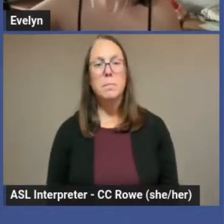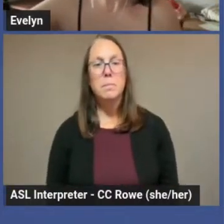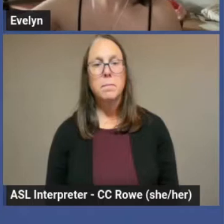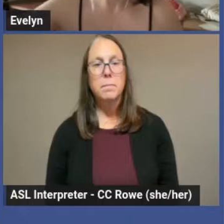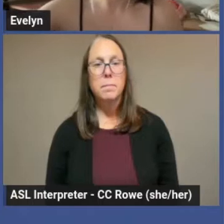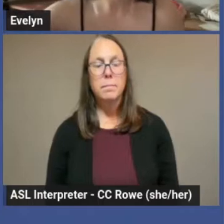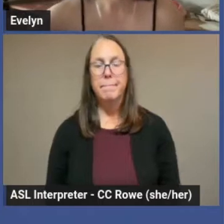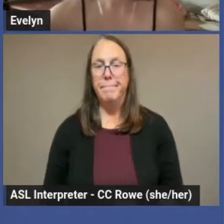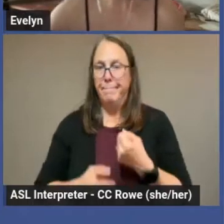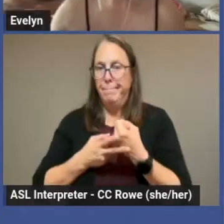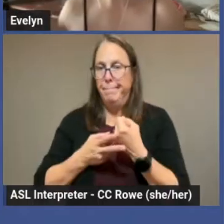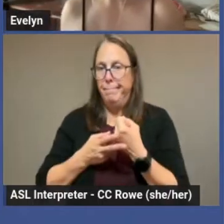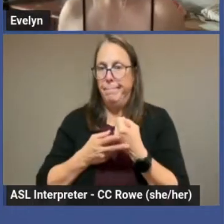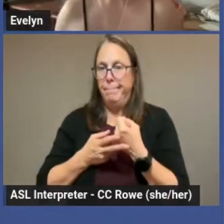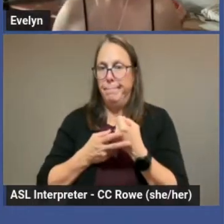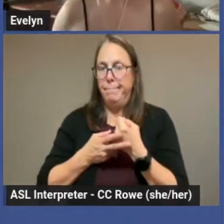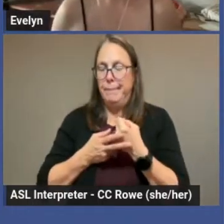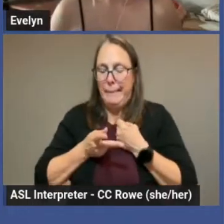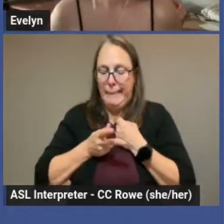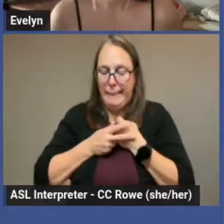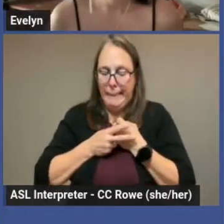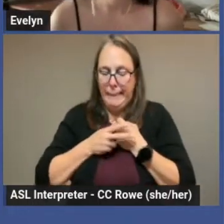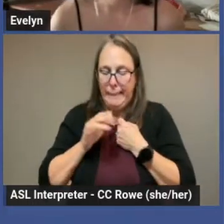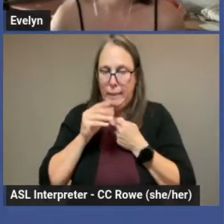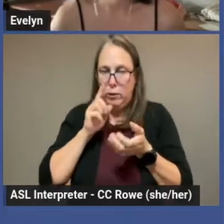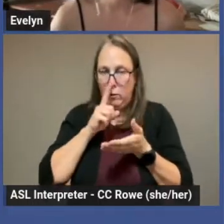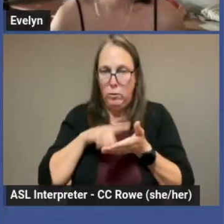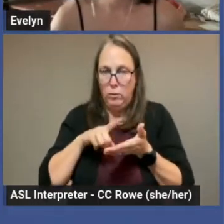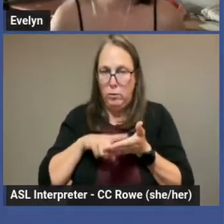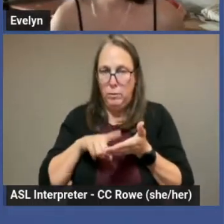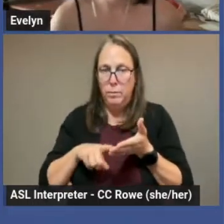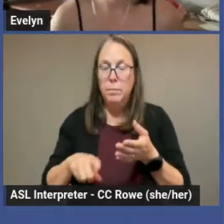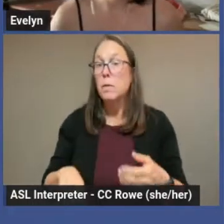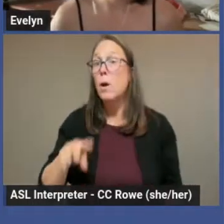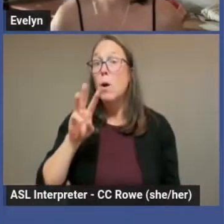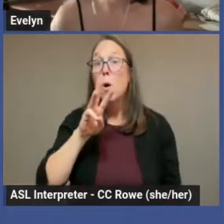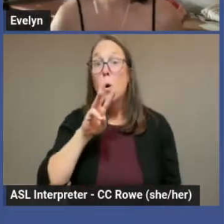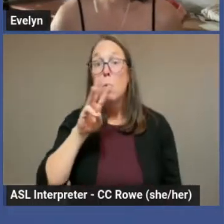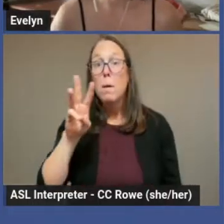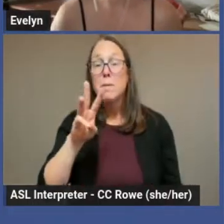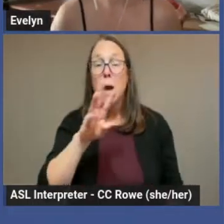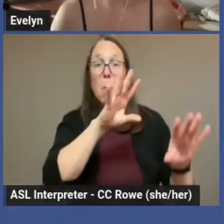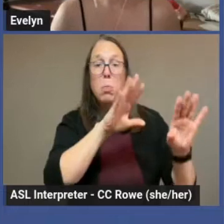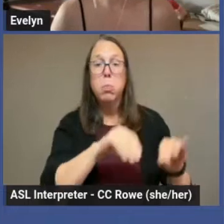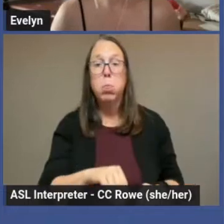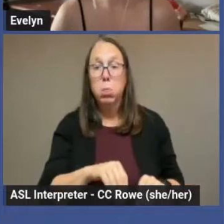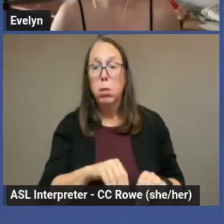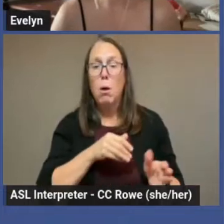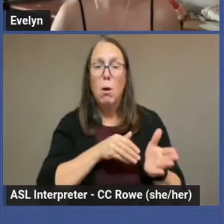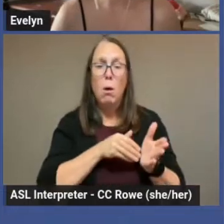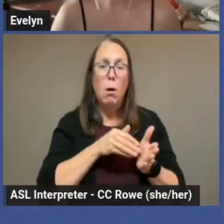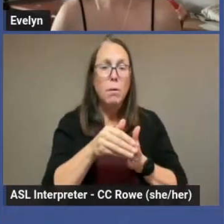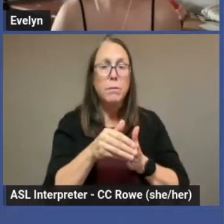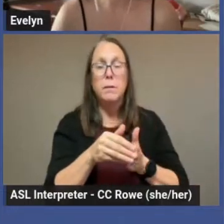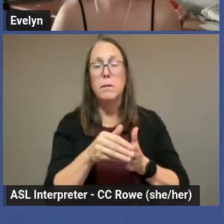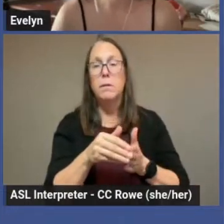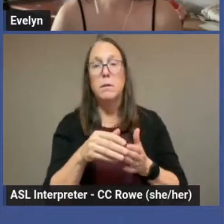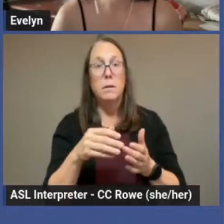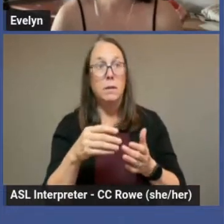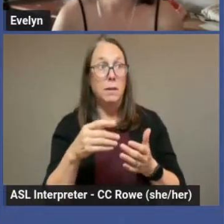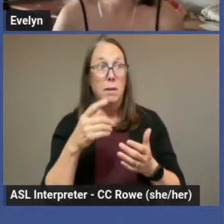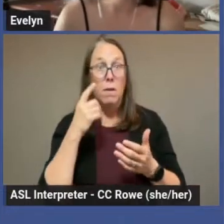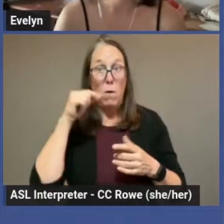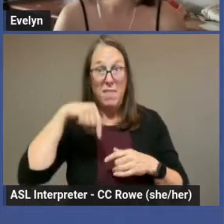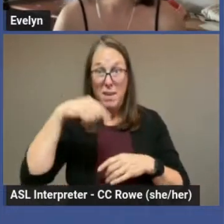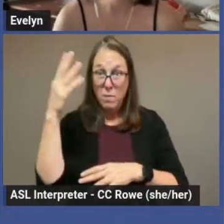Preservation of that research. Websites go down all the time. There were several things I was even looking for